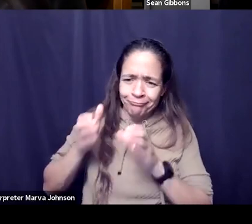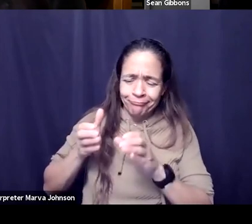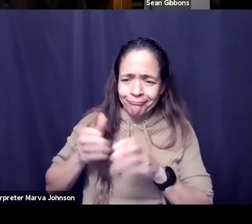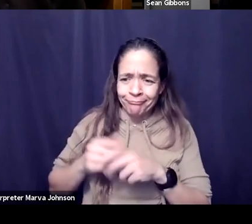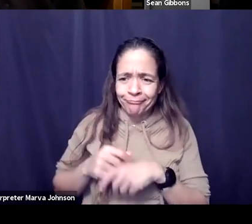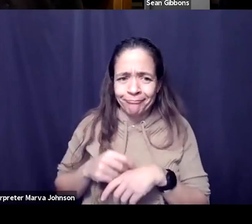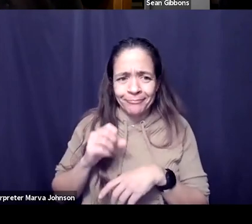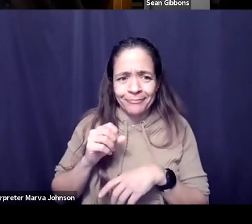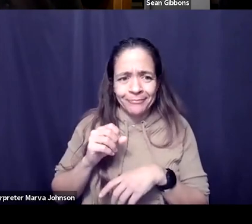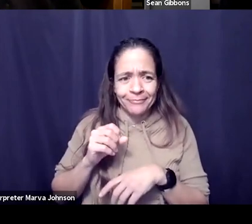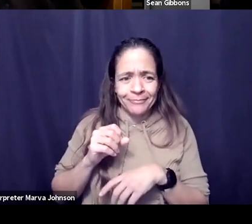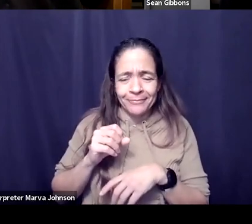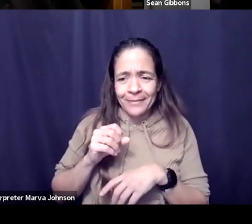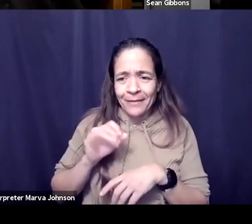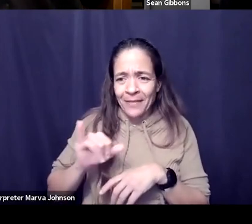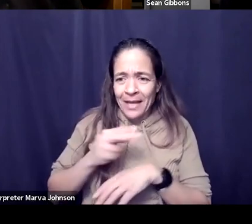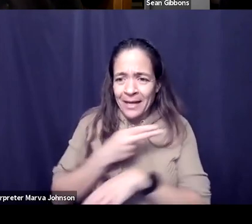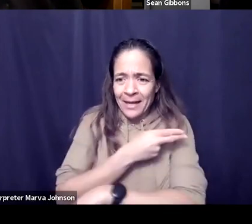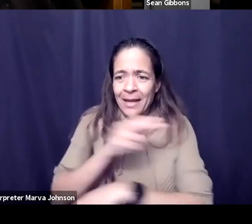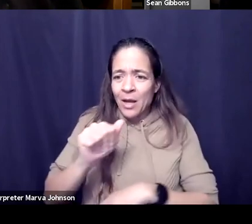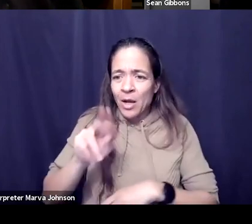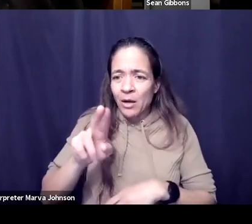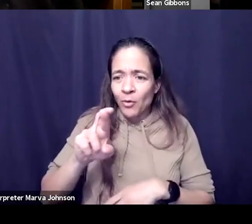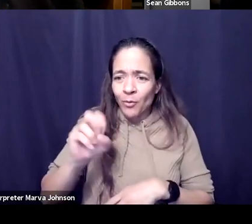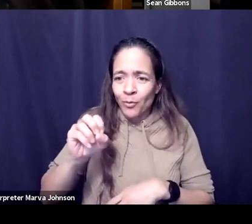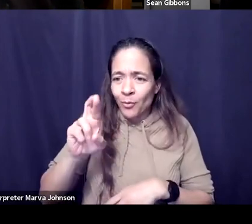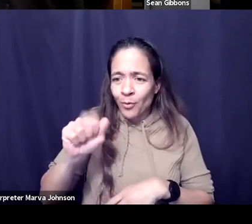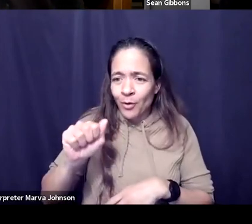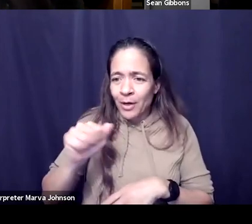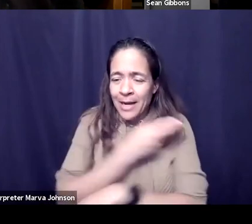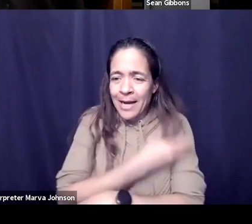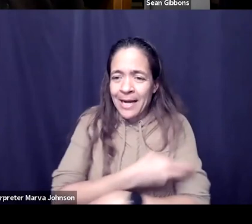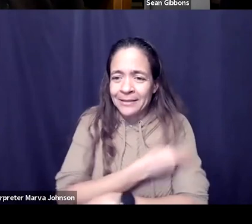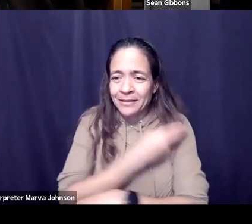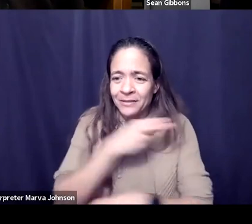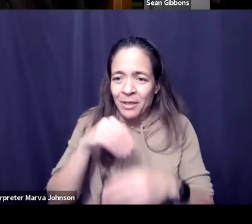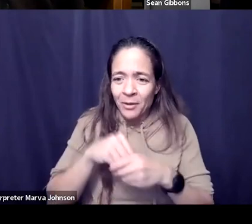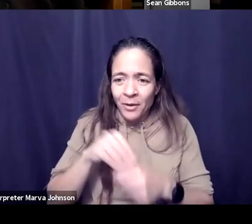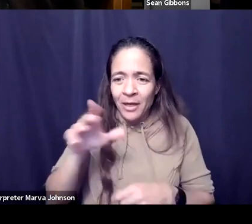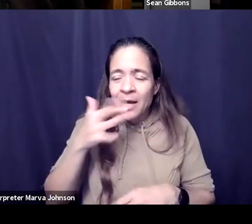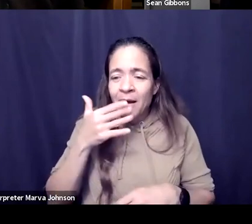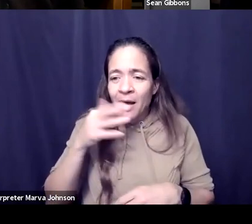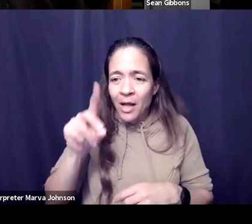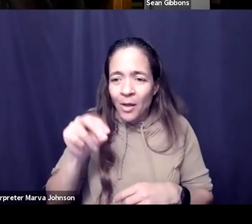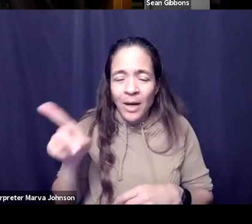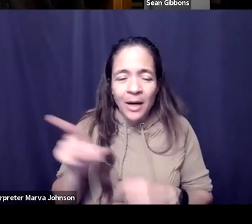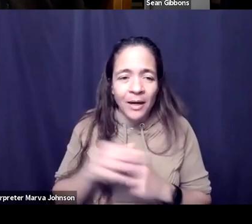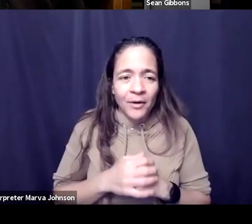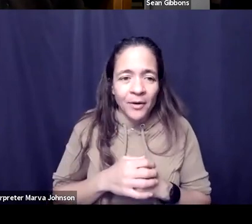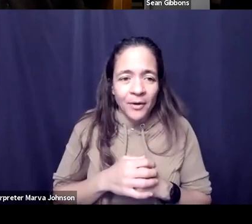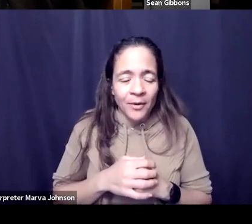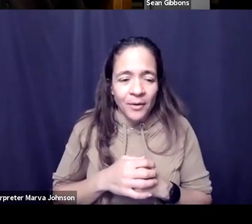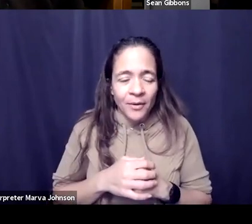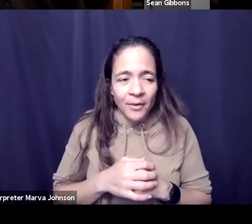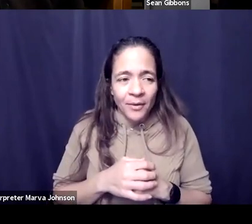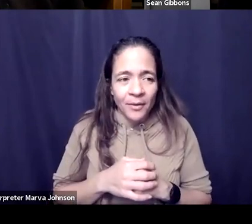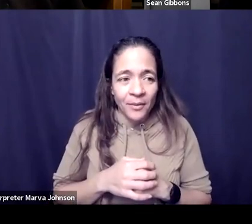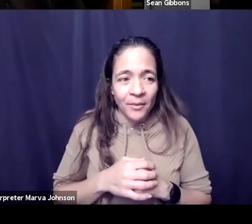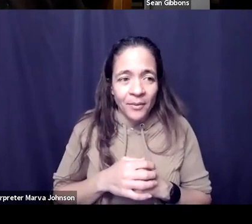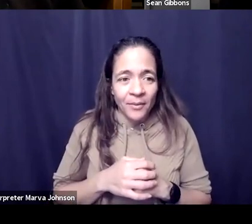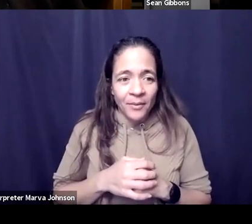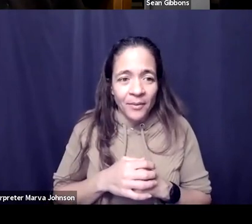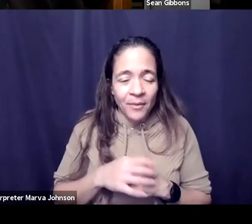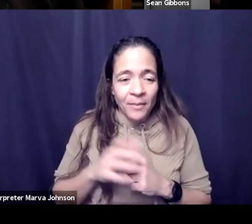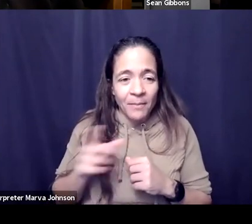hospital in colorado um but she was um training and developing nurses